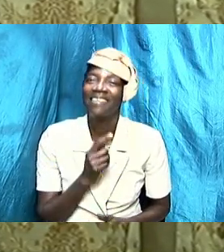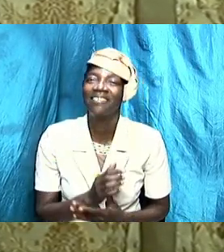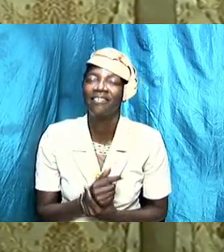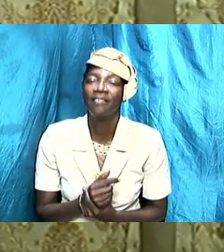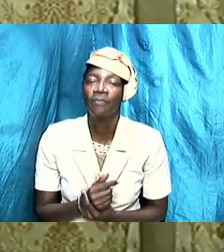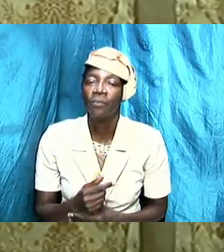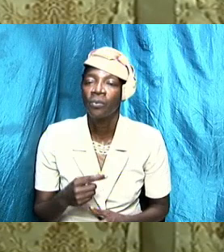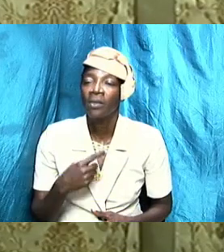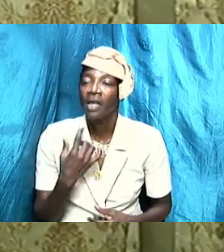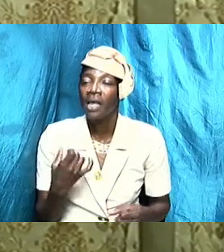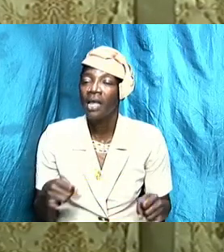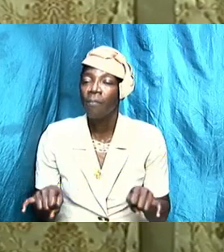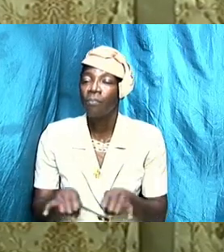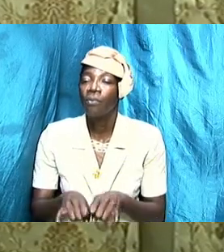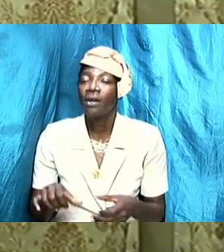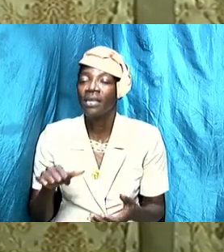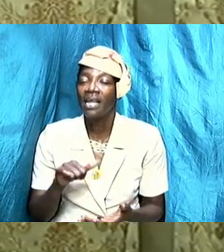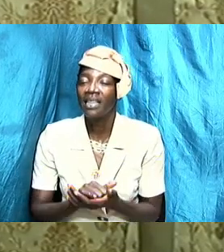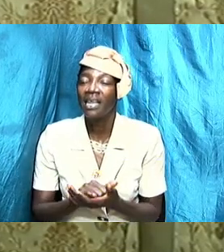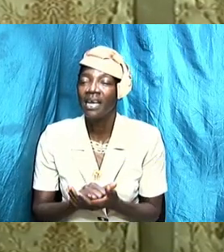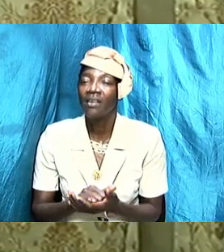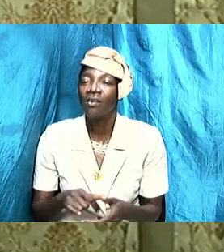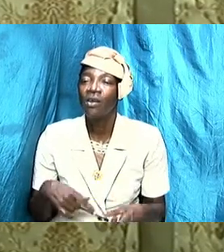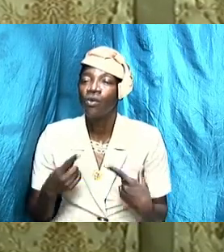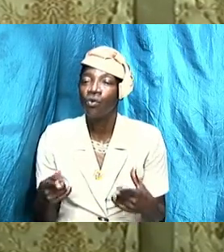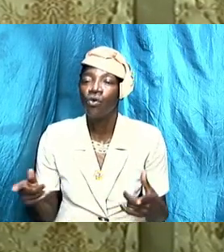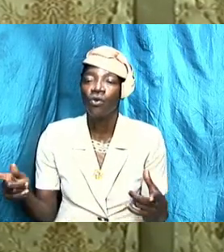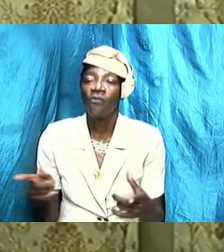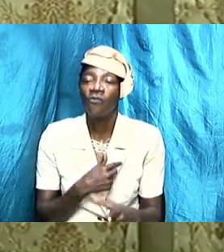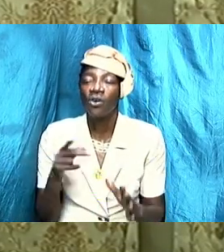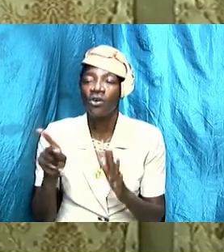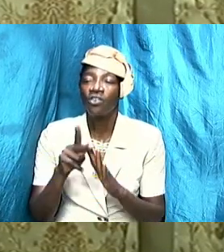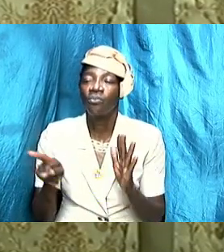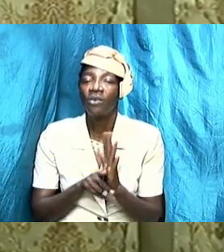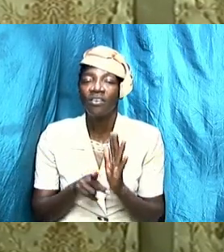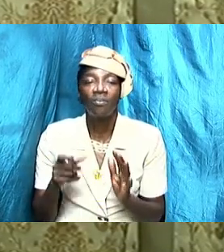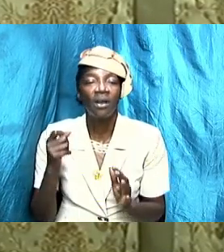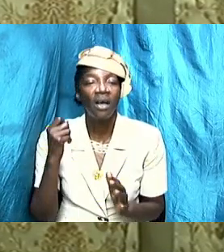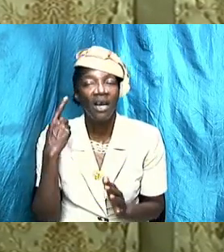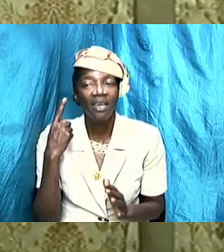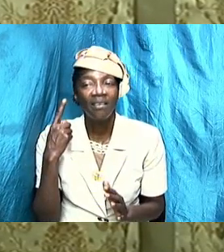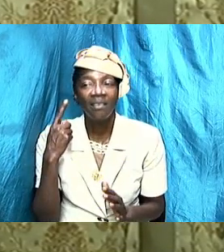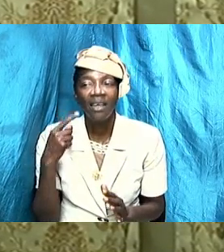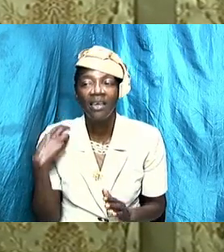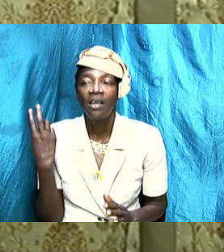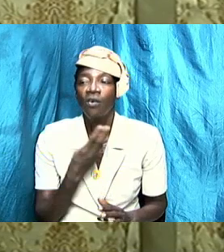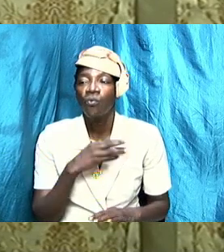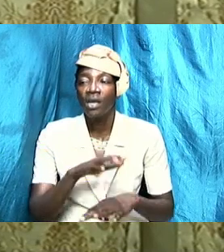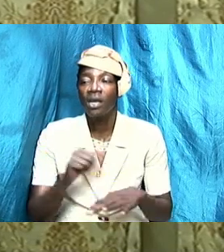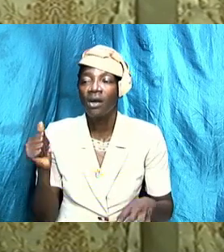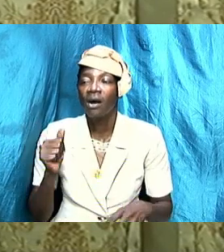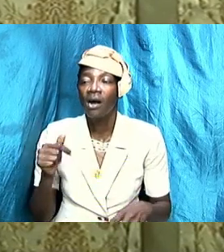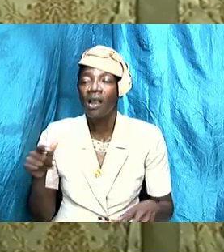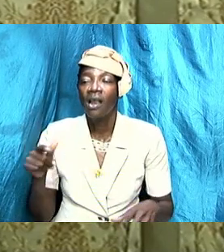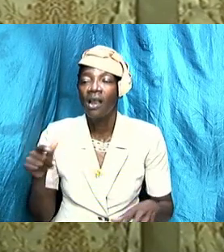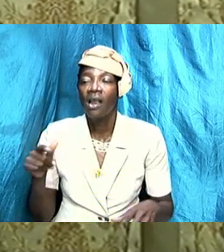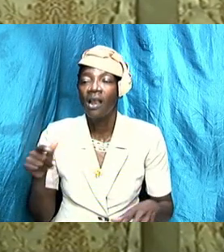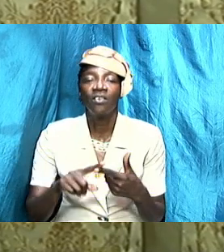it is important that we go back to first principles and understand that we are called first to be saints